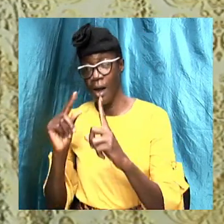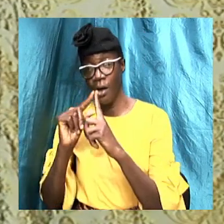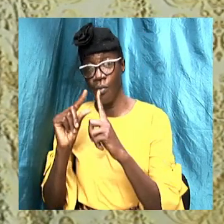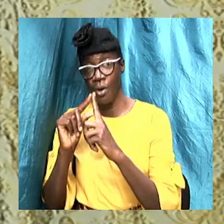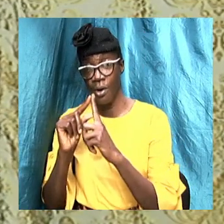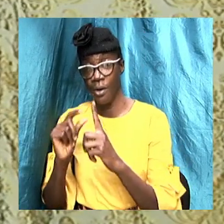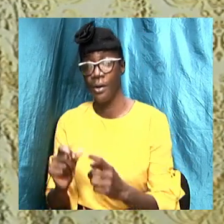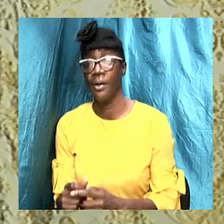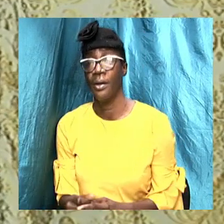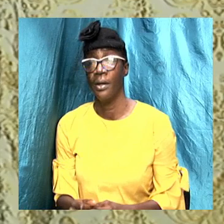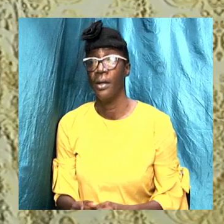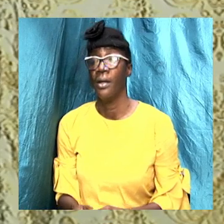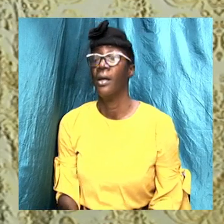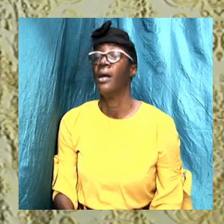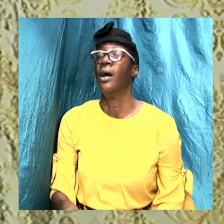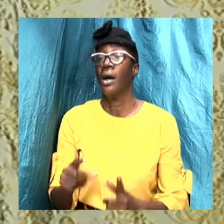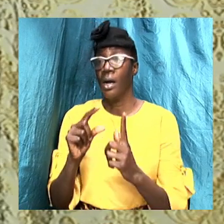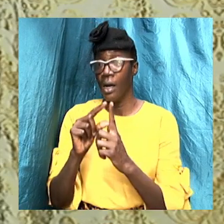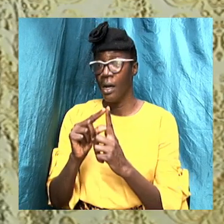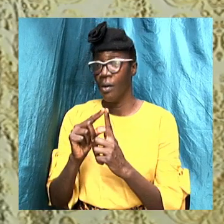The word of God teaches